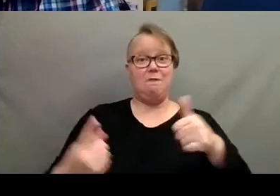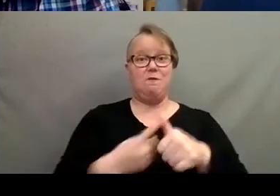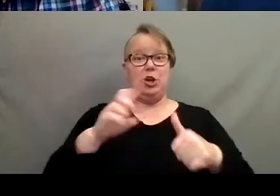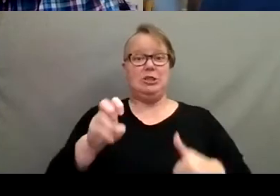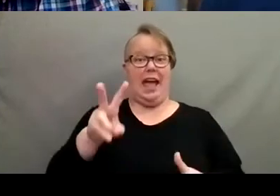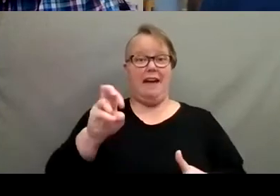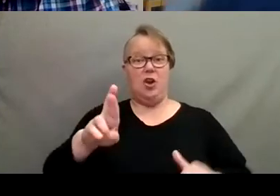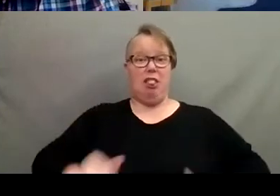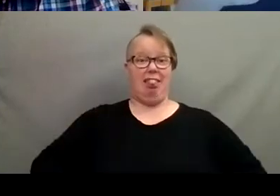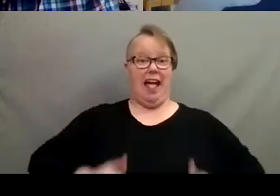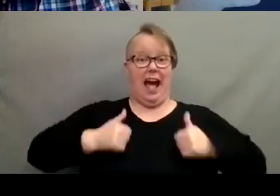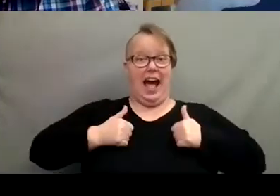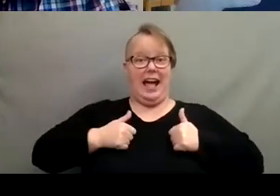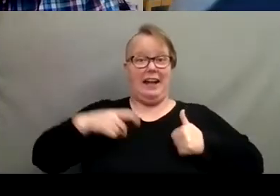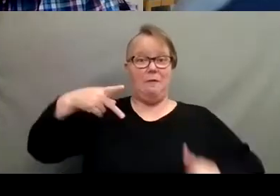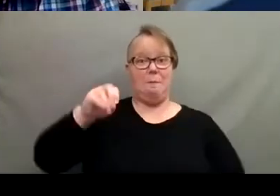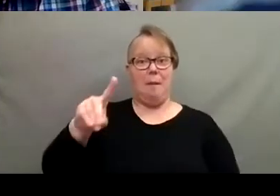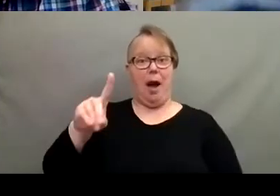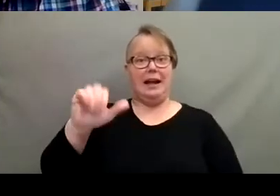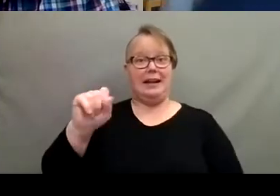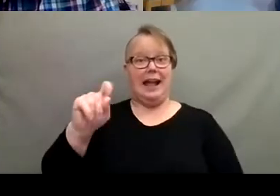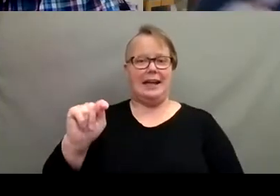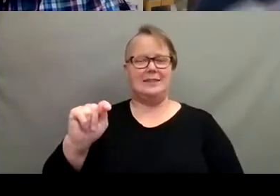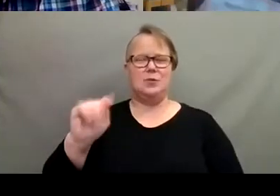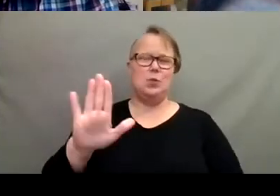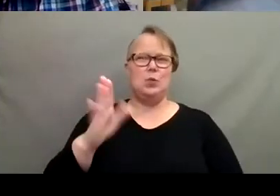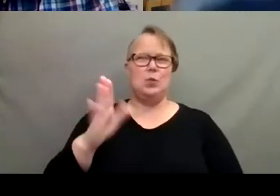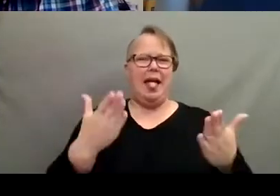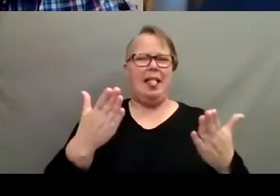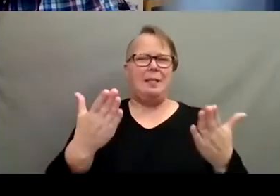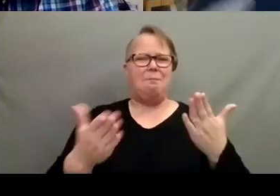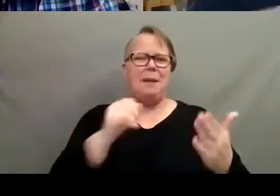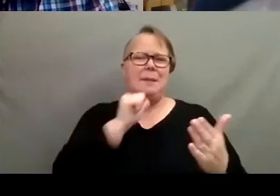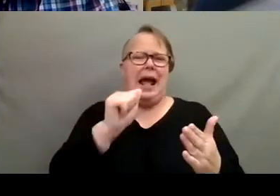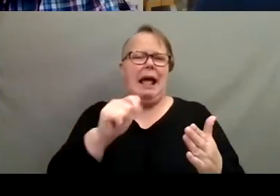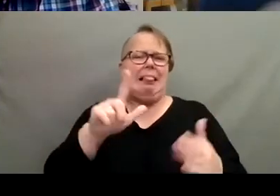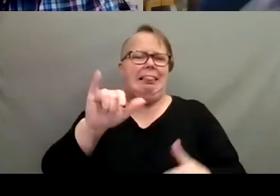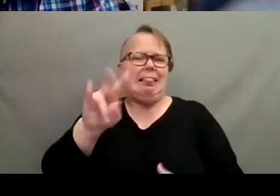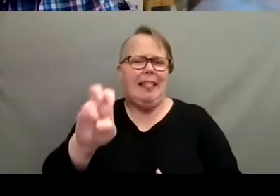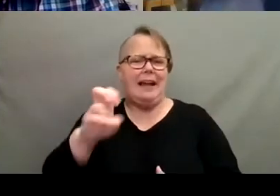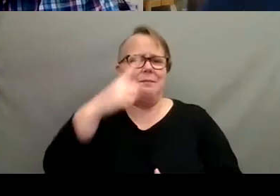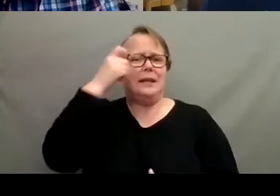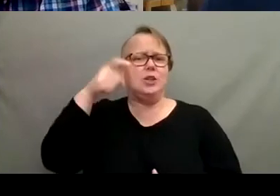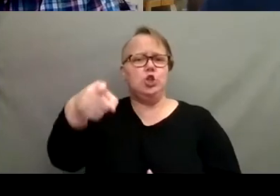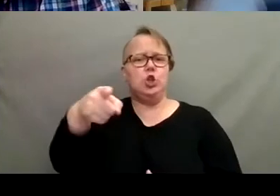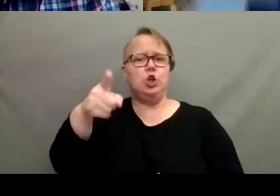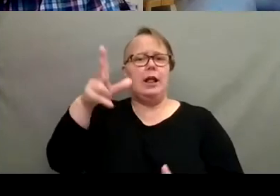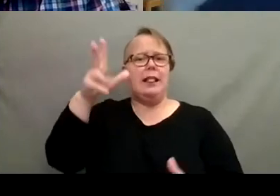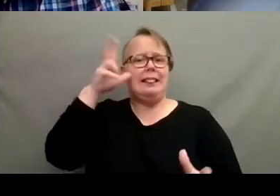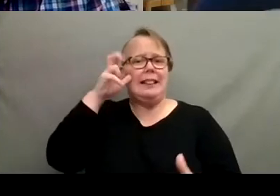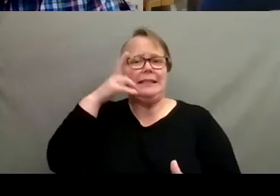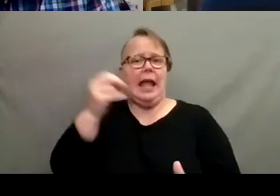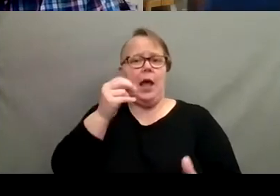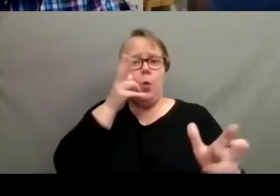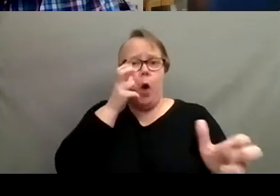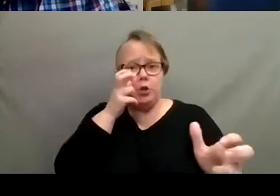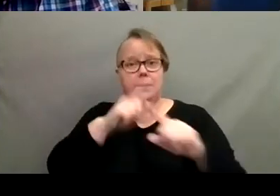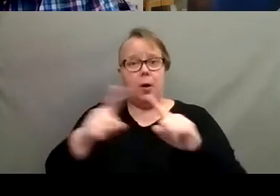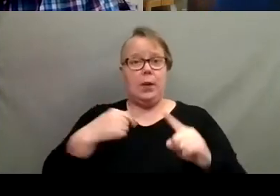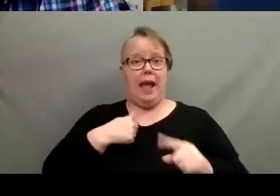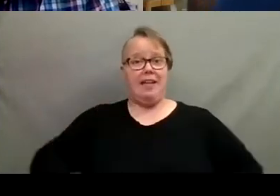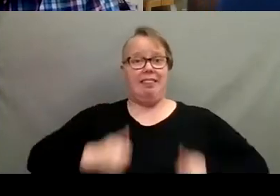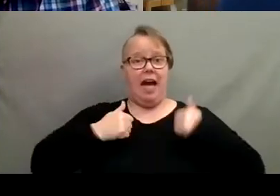live podcast. Well, maybe not live because you're listening and watching a recording of it, but we have a live audience.